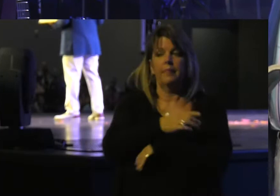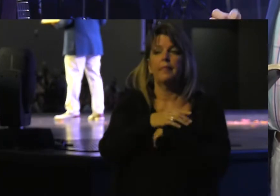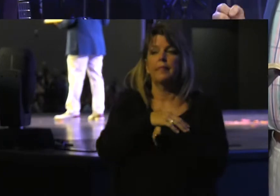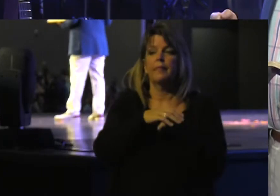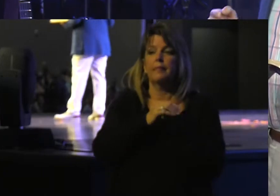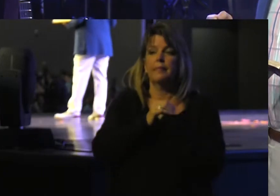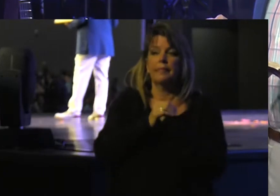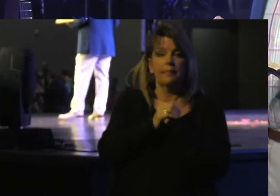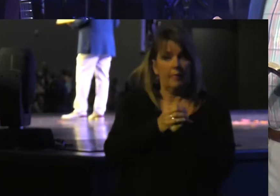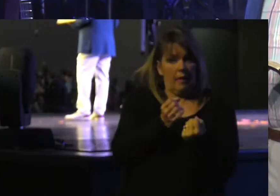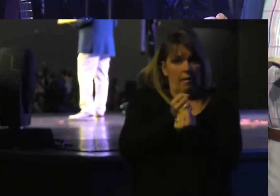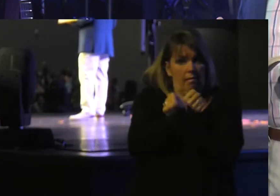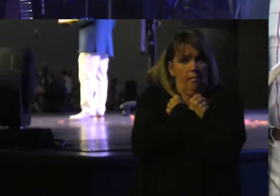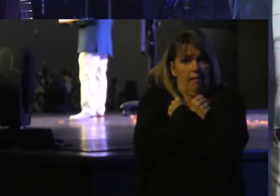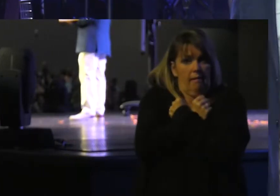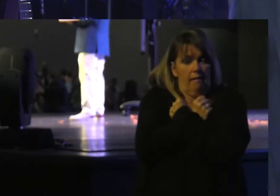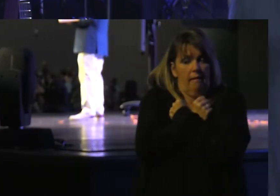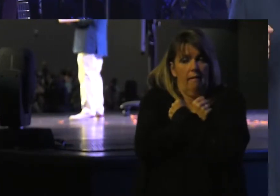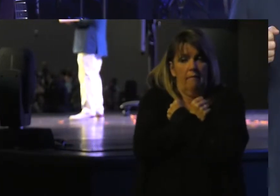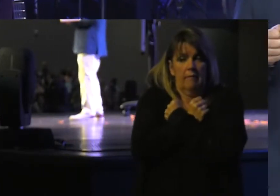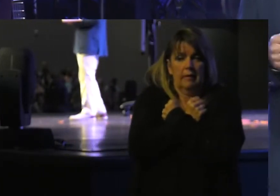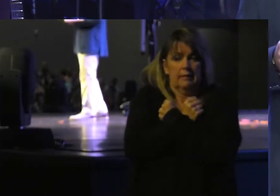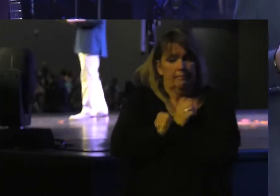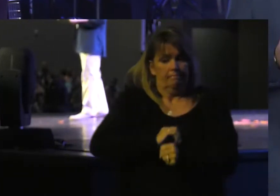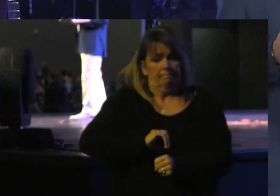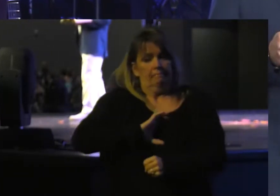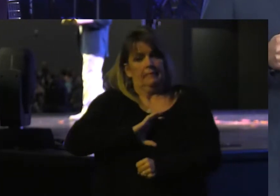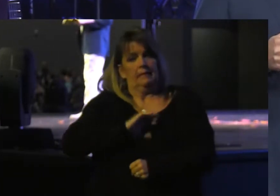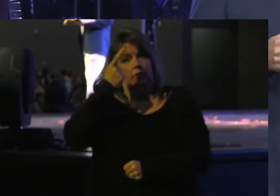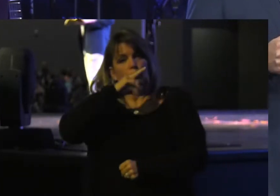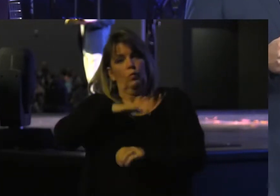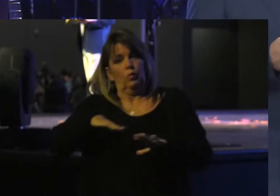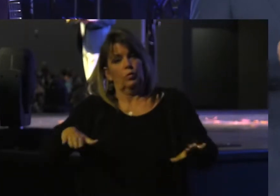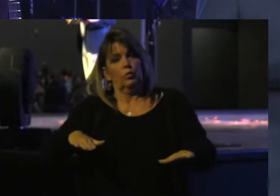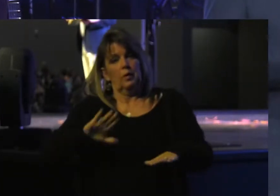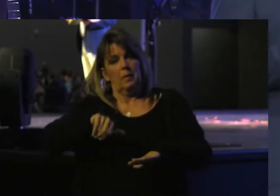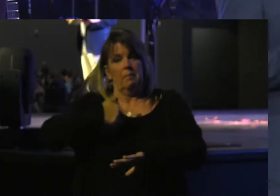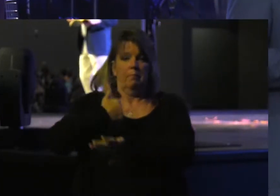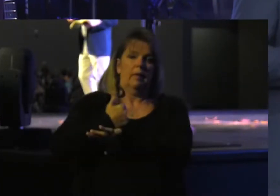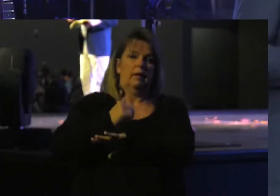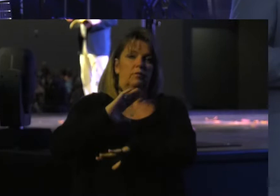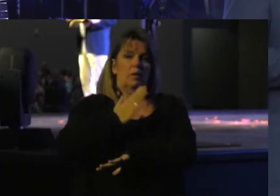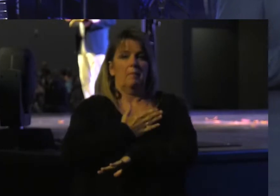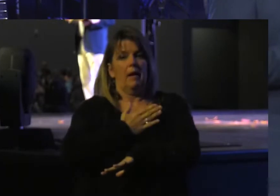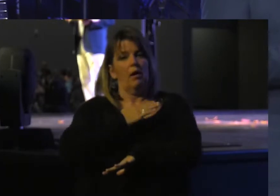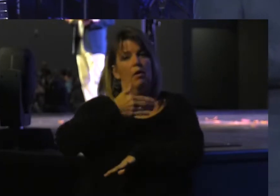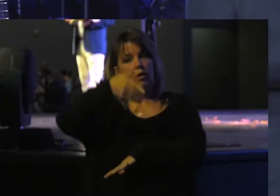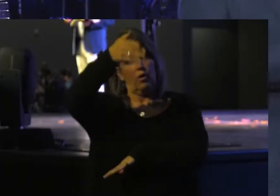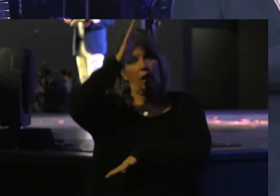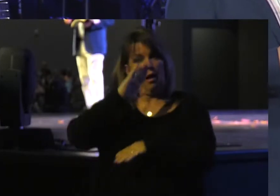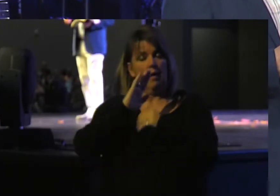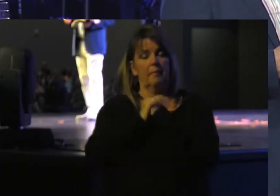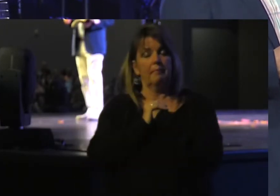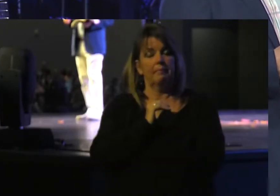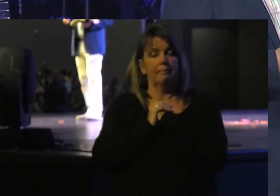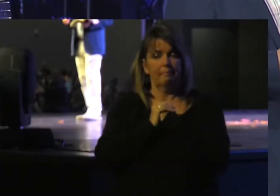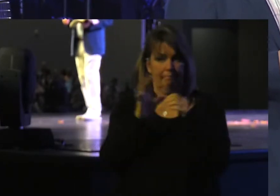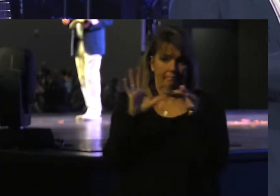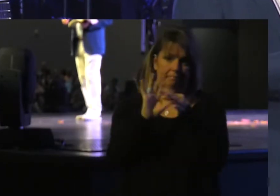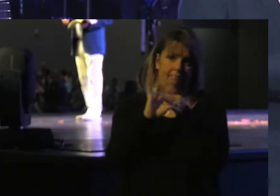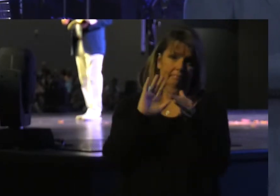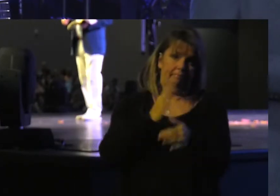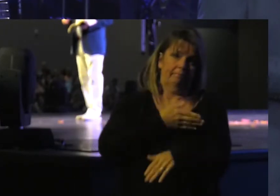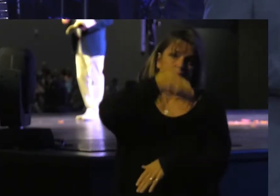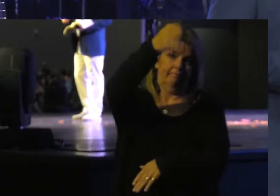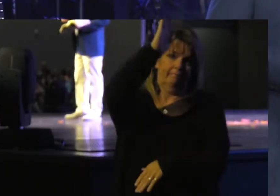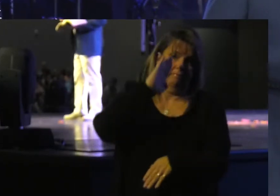we get our love and esteem for children based off of our God. And let me tell you something about our